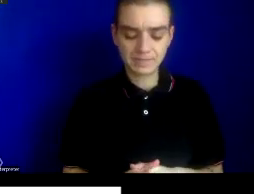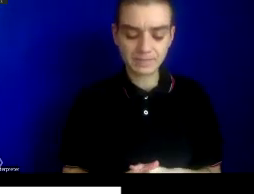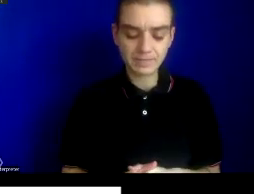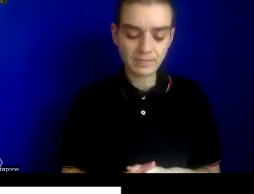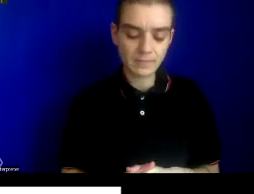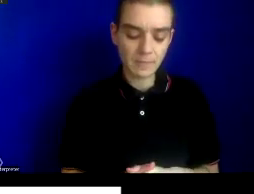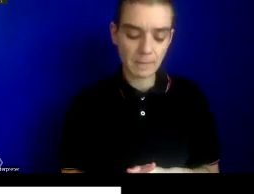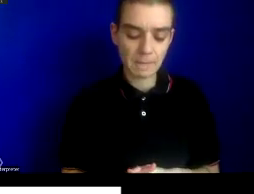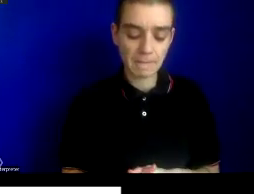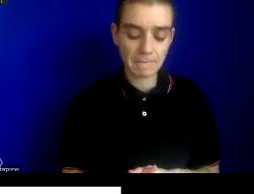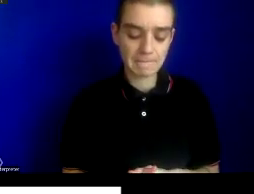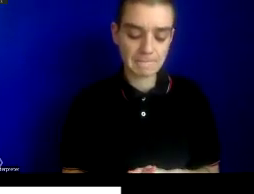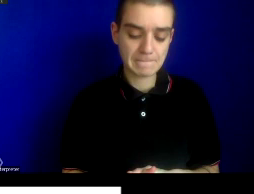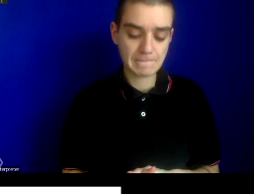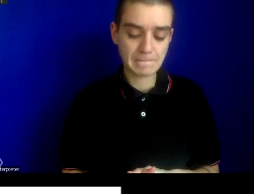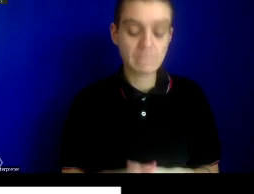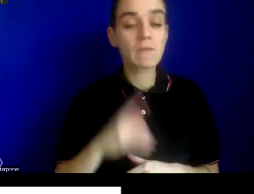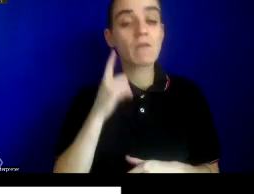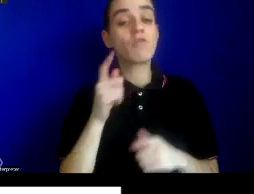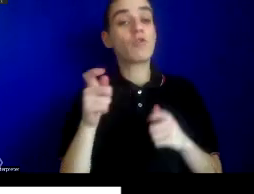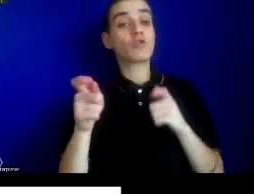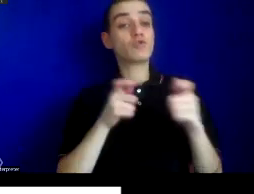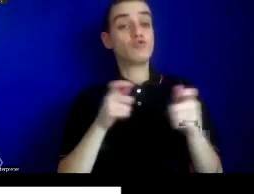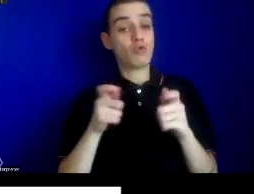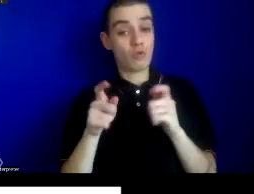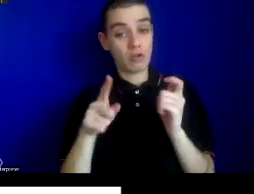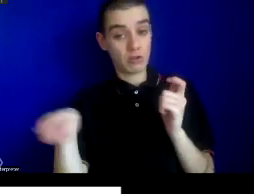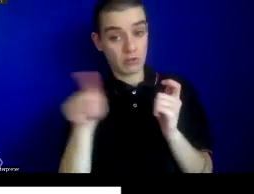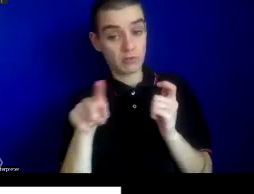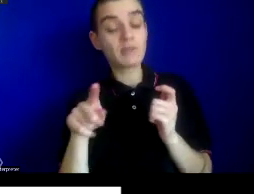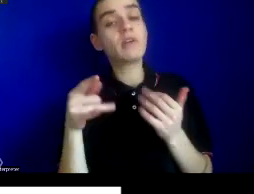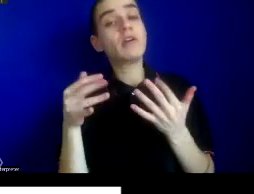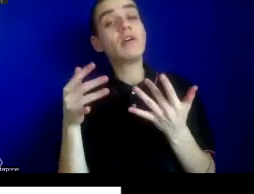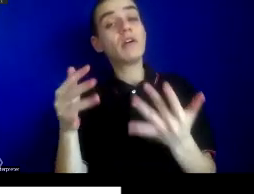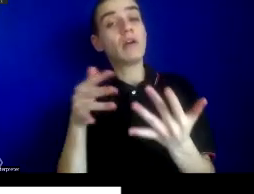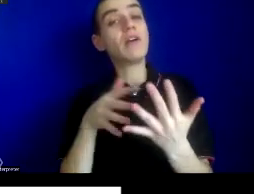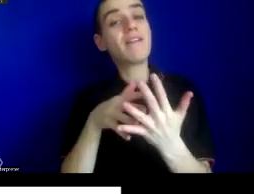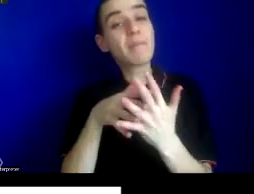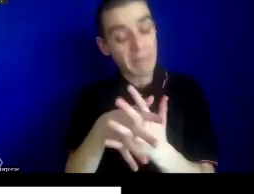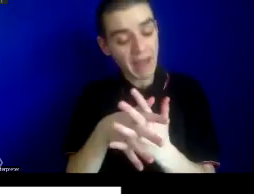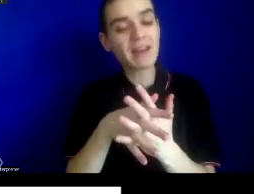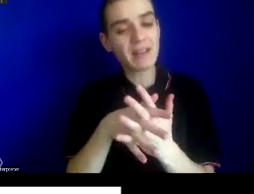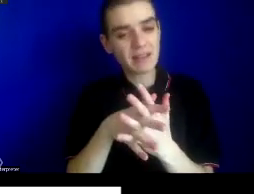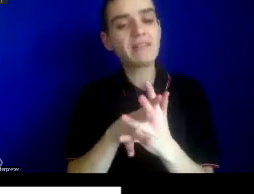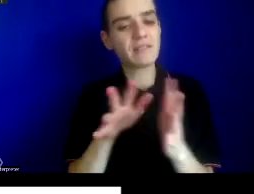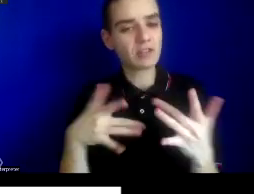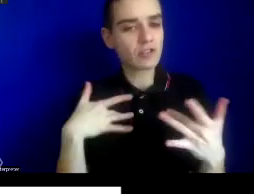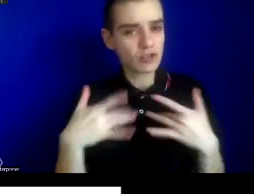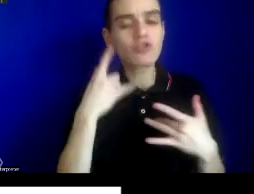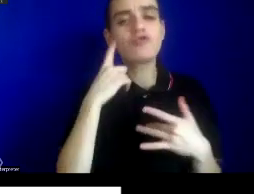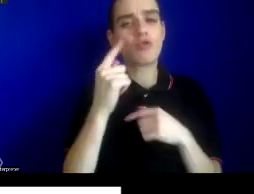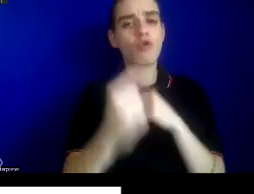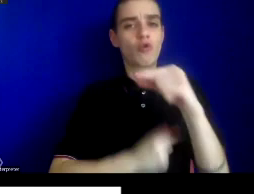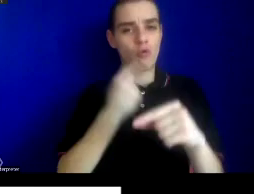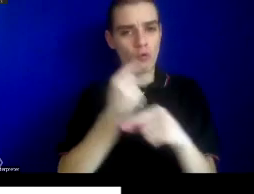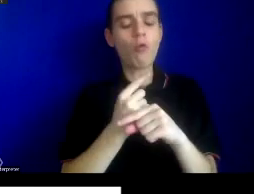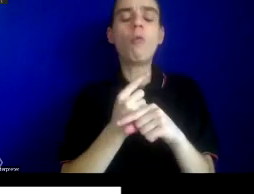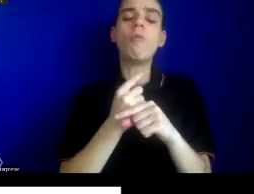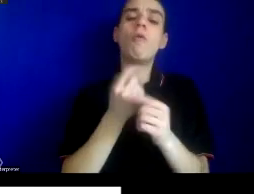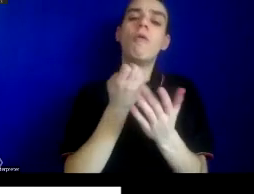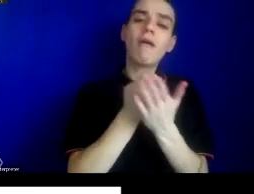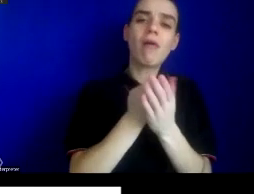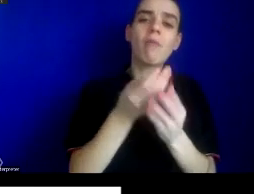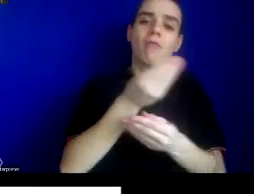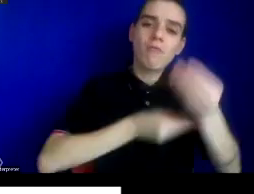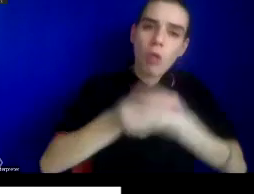regulations for controlling infectious disease would take over time are embedded within existing concerns for global economic flows and trade, new